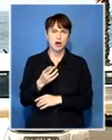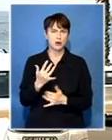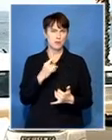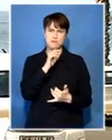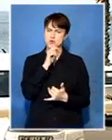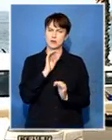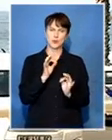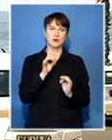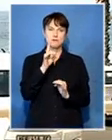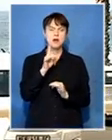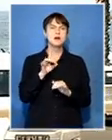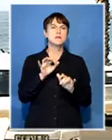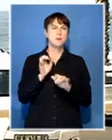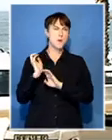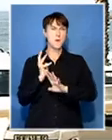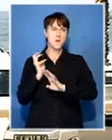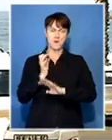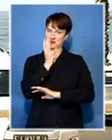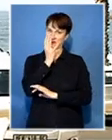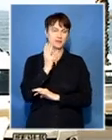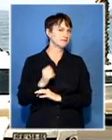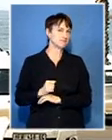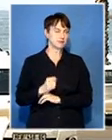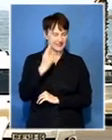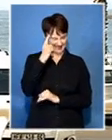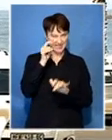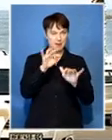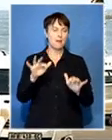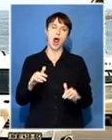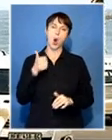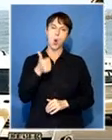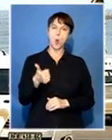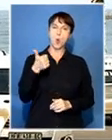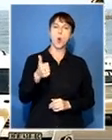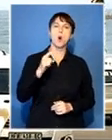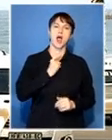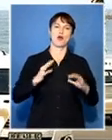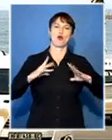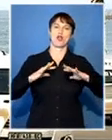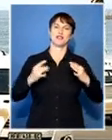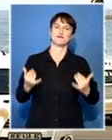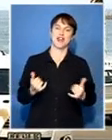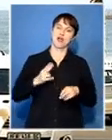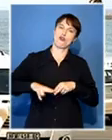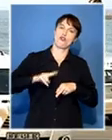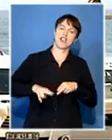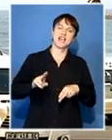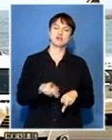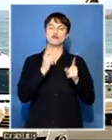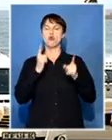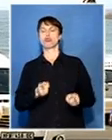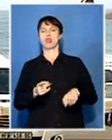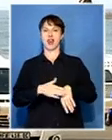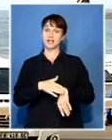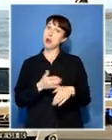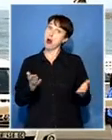people I think that they're taking advantage of the fact that today is a public holiday so we haven't seen much activities